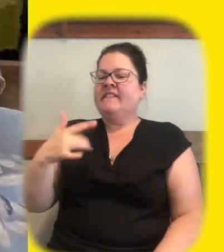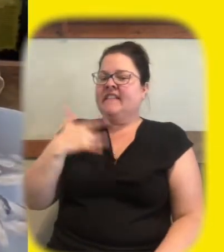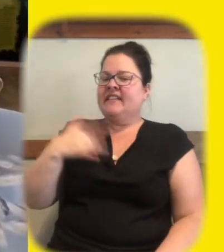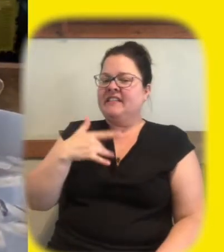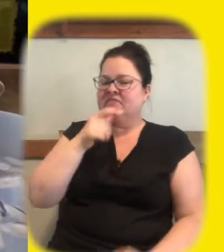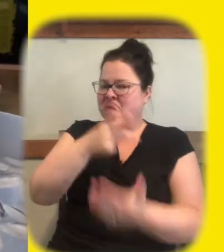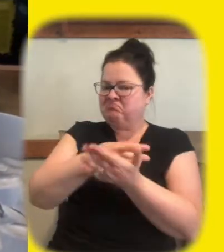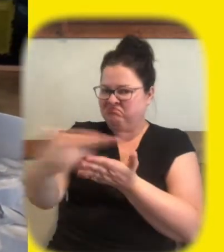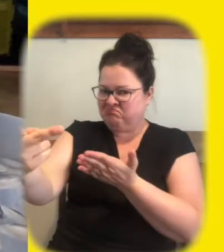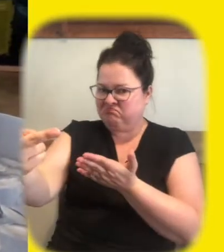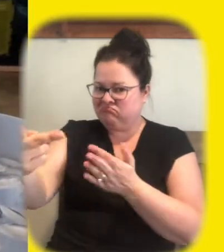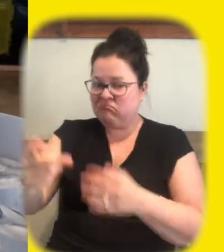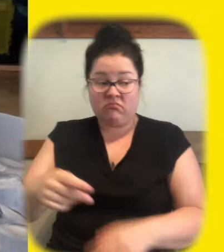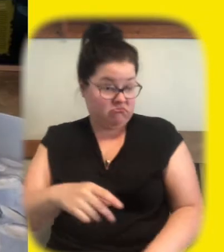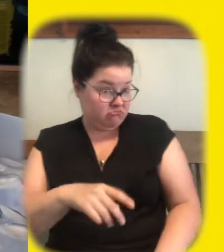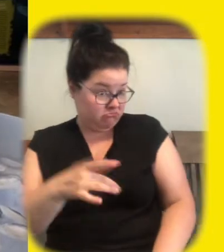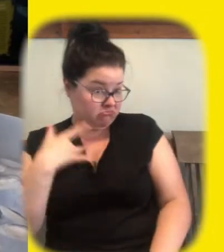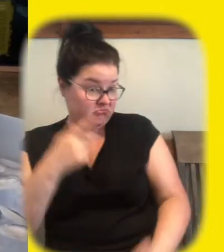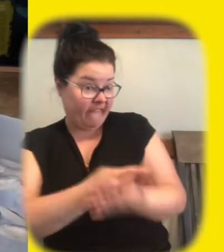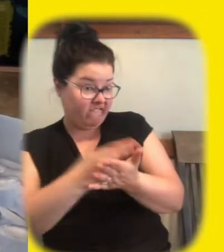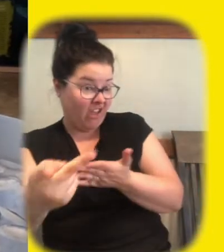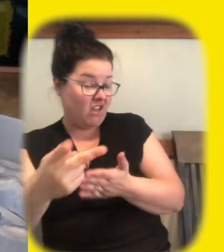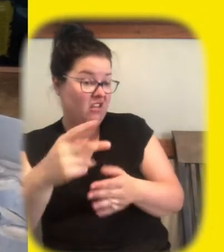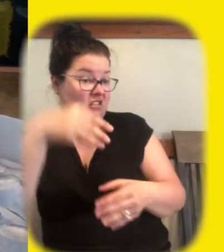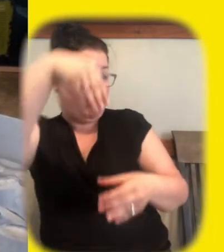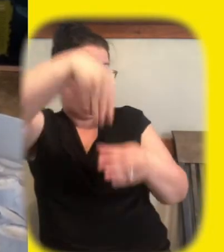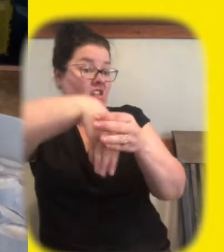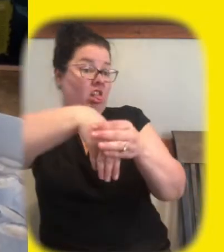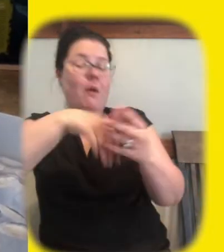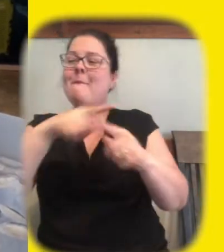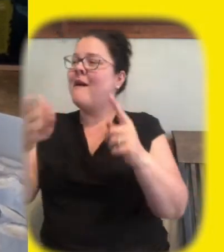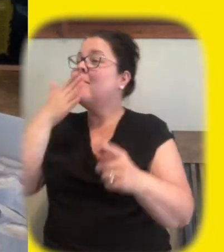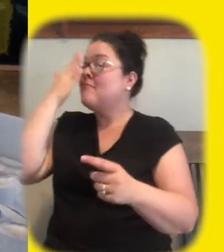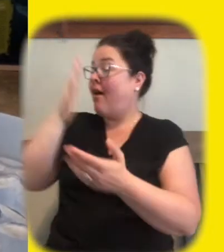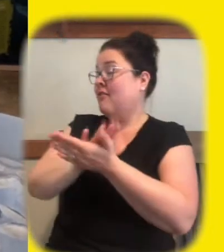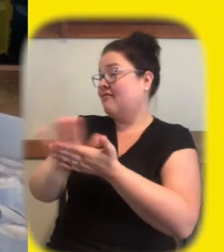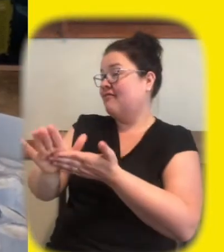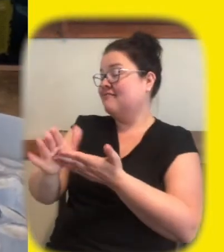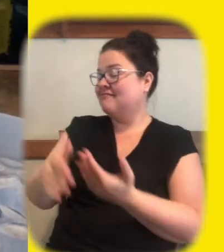very well to put your hand in grass